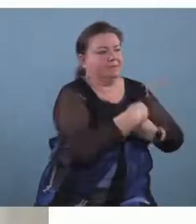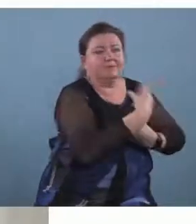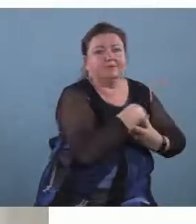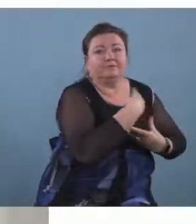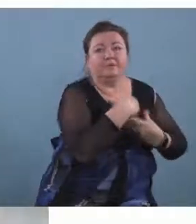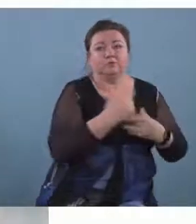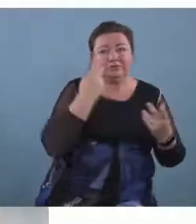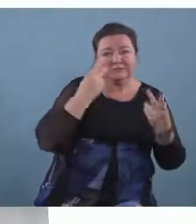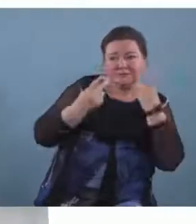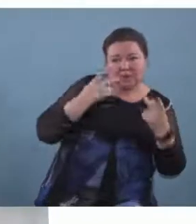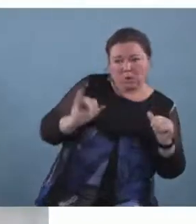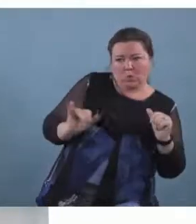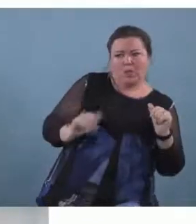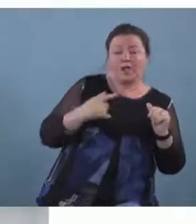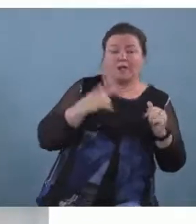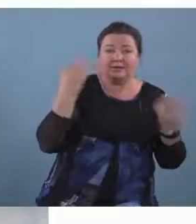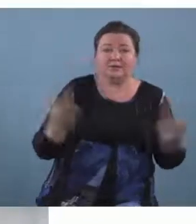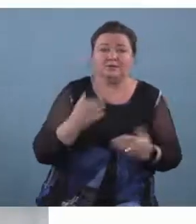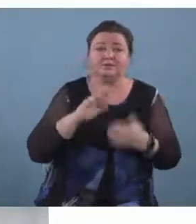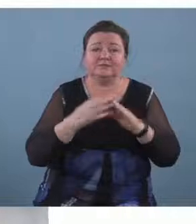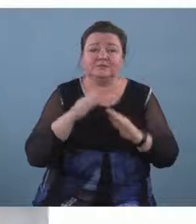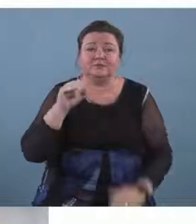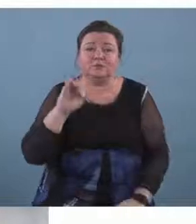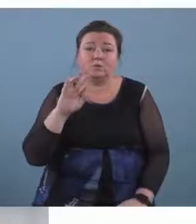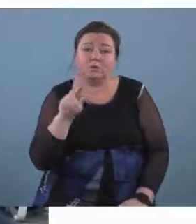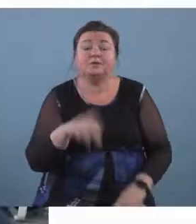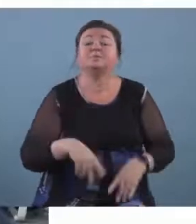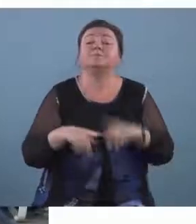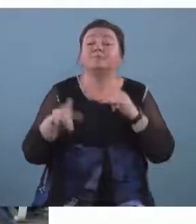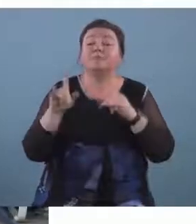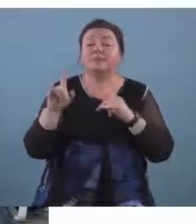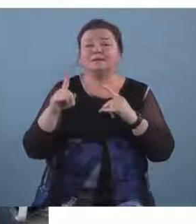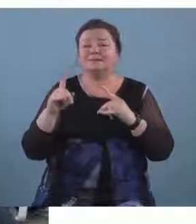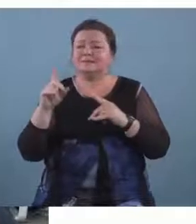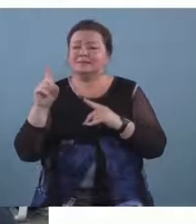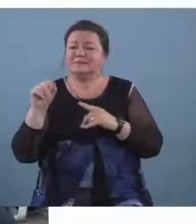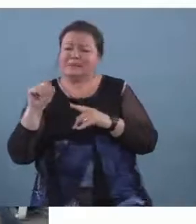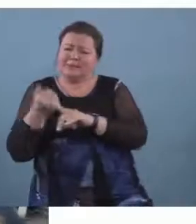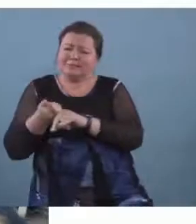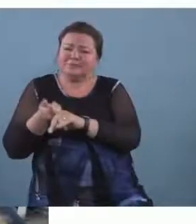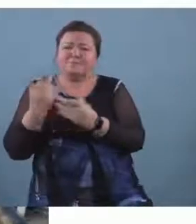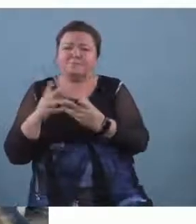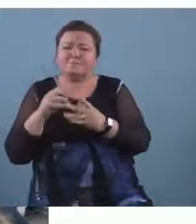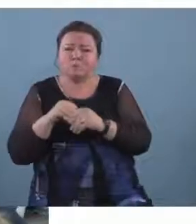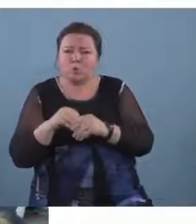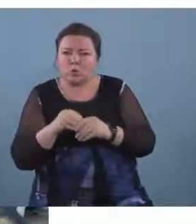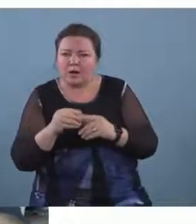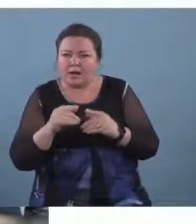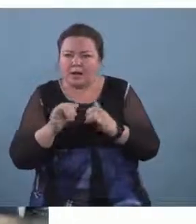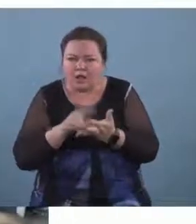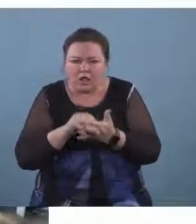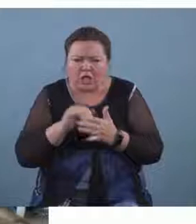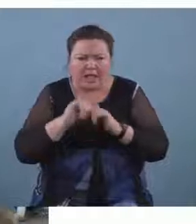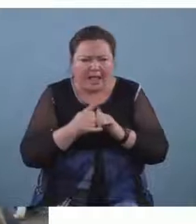york um watching danny work with um young children learning about rhythm patterns using fruit was just absolutely